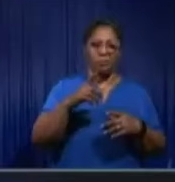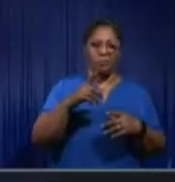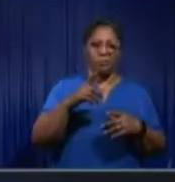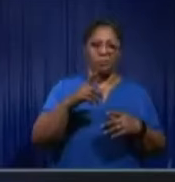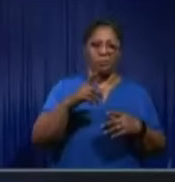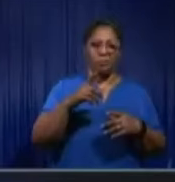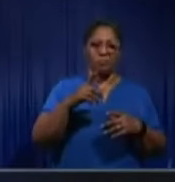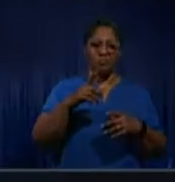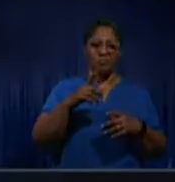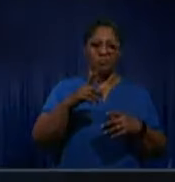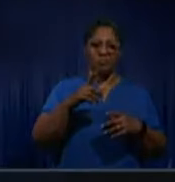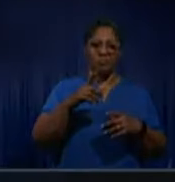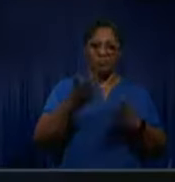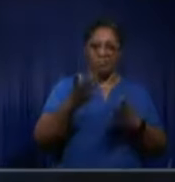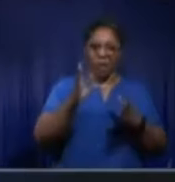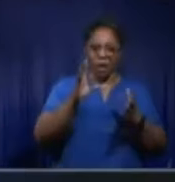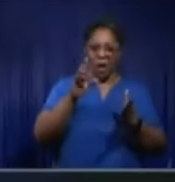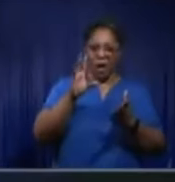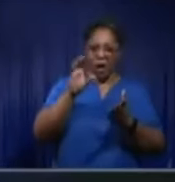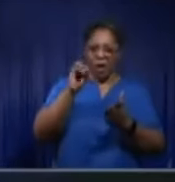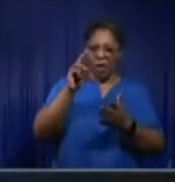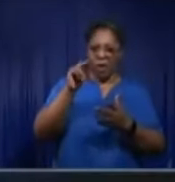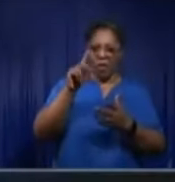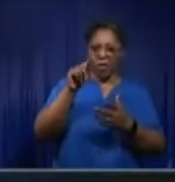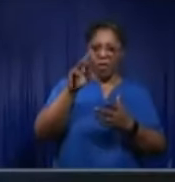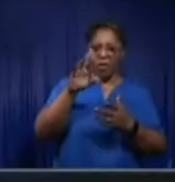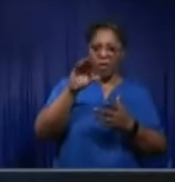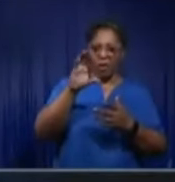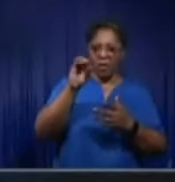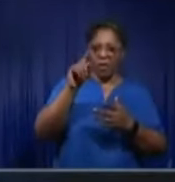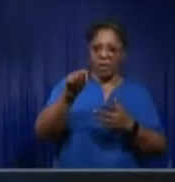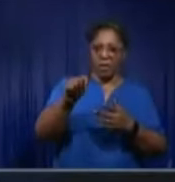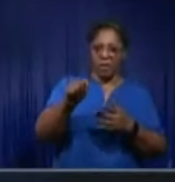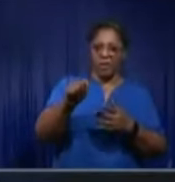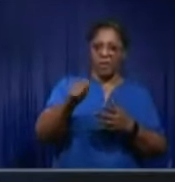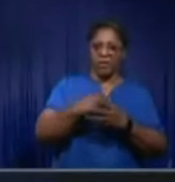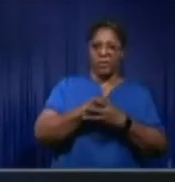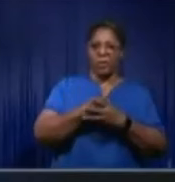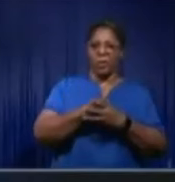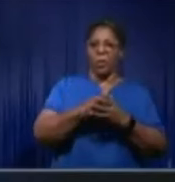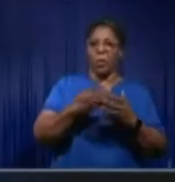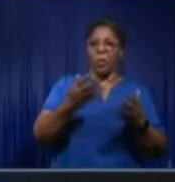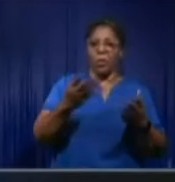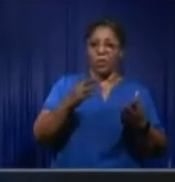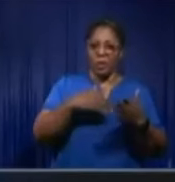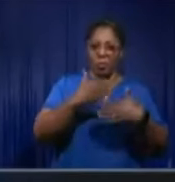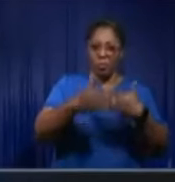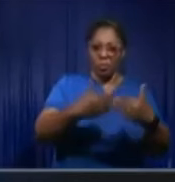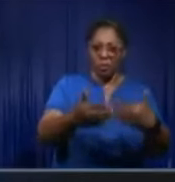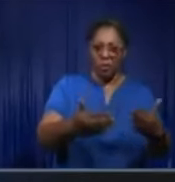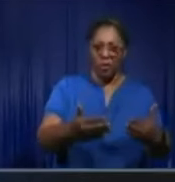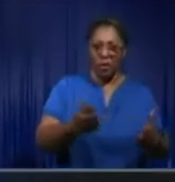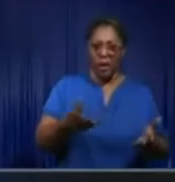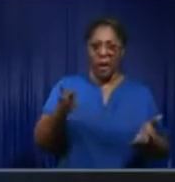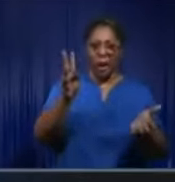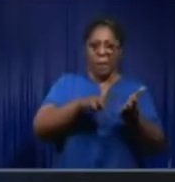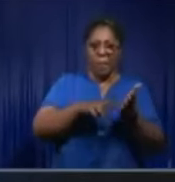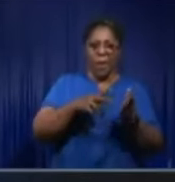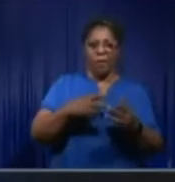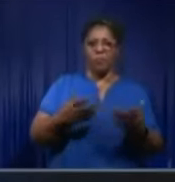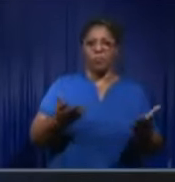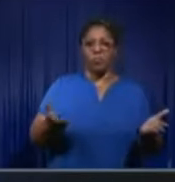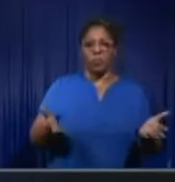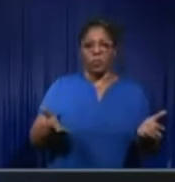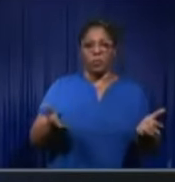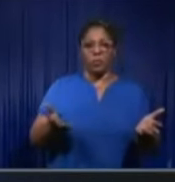Now, the effect of direct contracting procurement procedures was applied rather than the limited tender